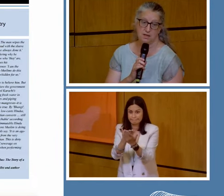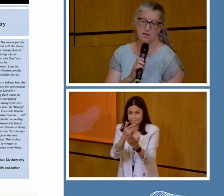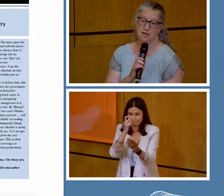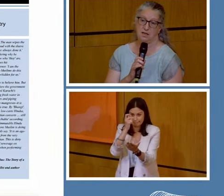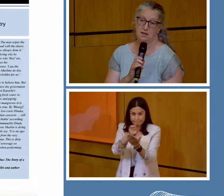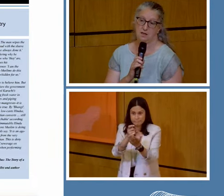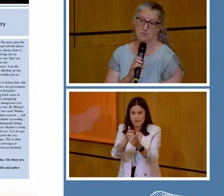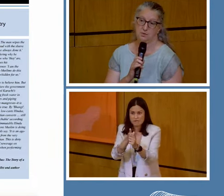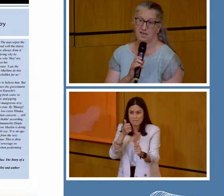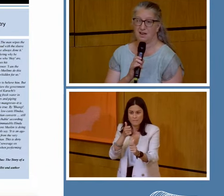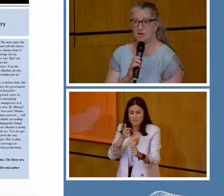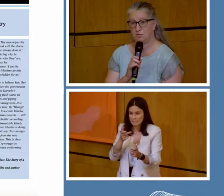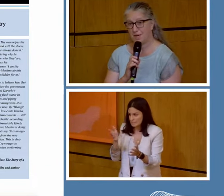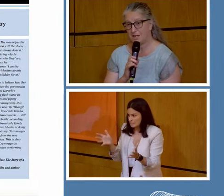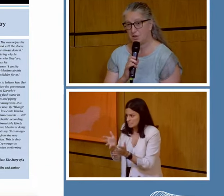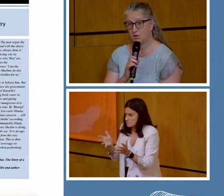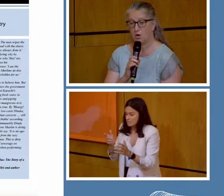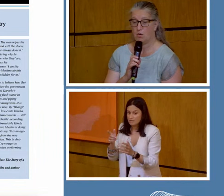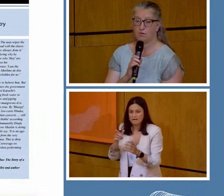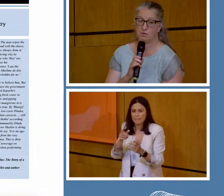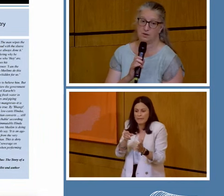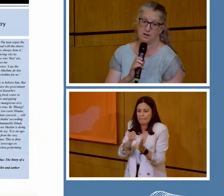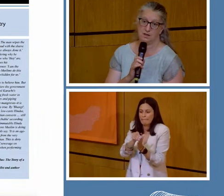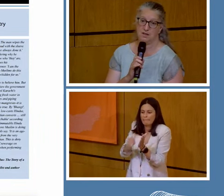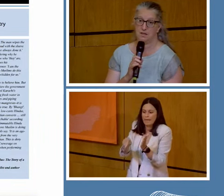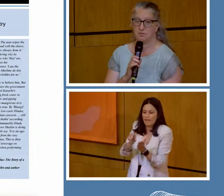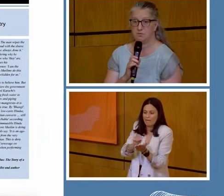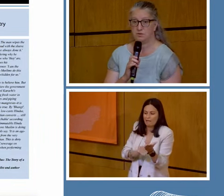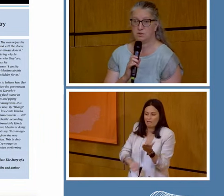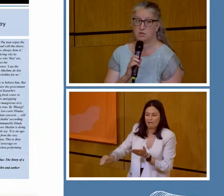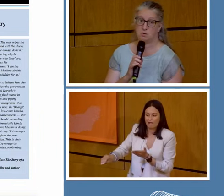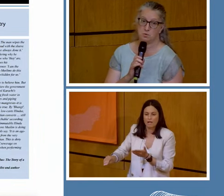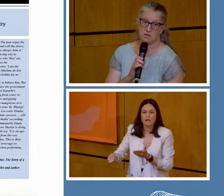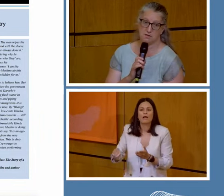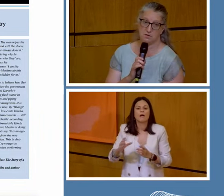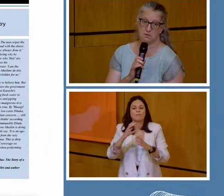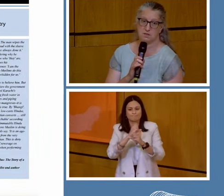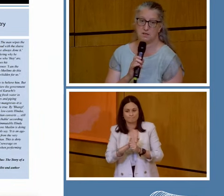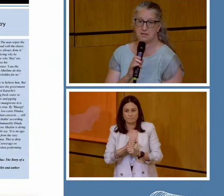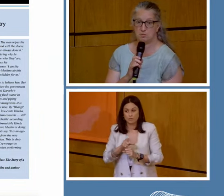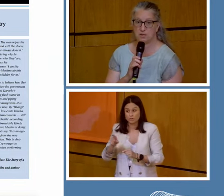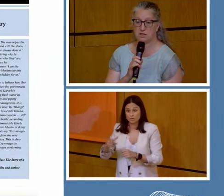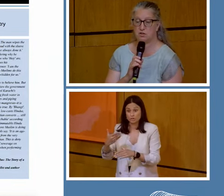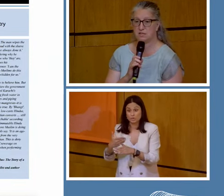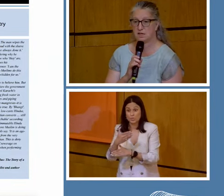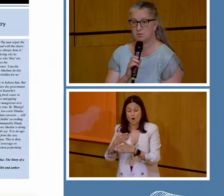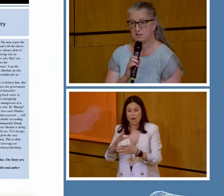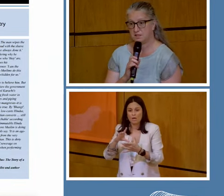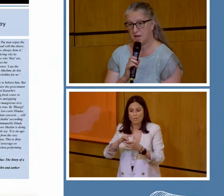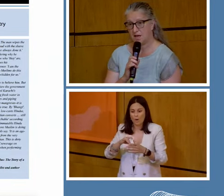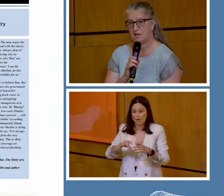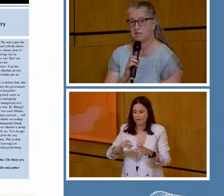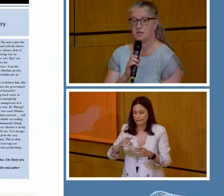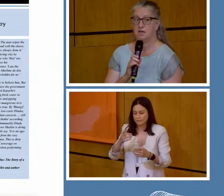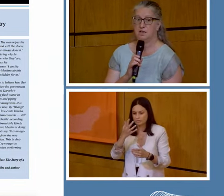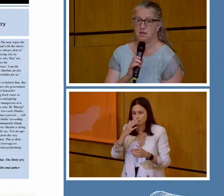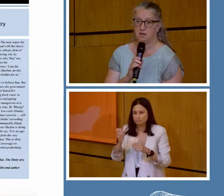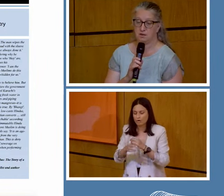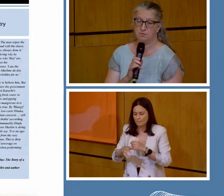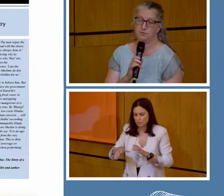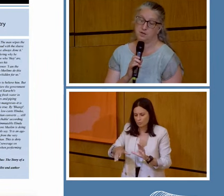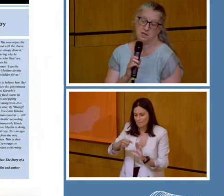company. They kind of paid her off. She was working for them as a litter picker. She's now been sacked.